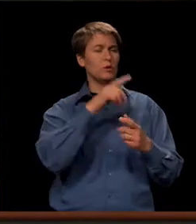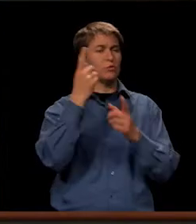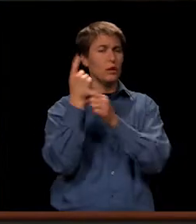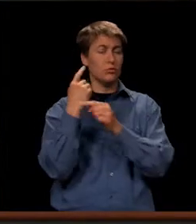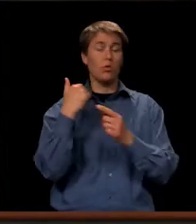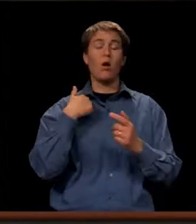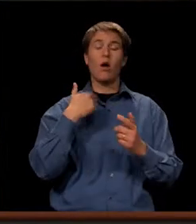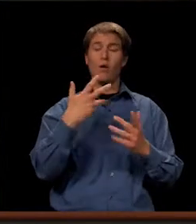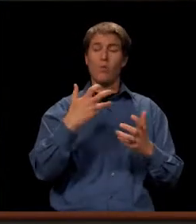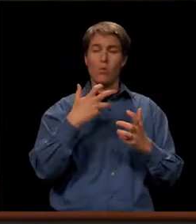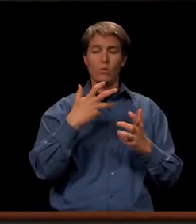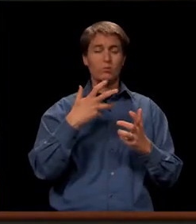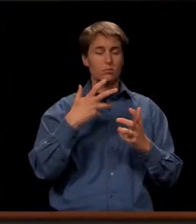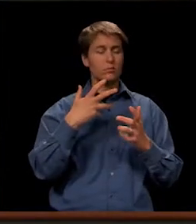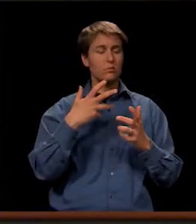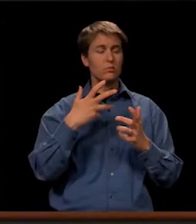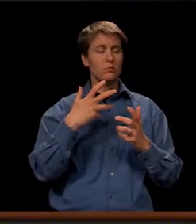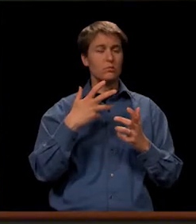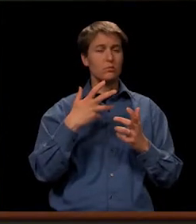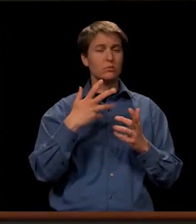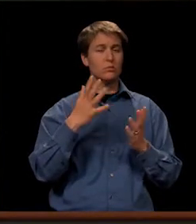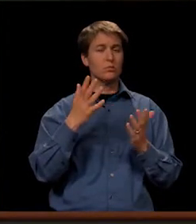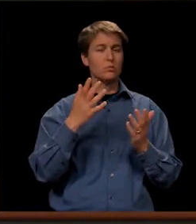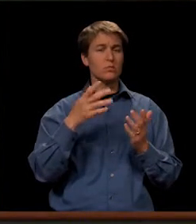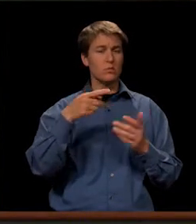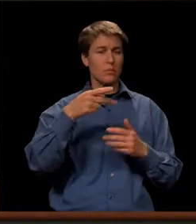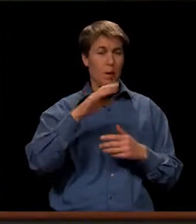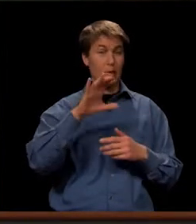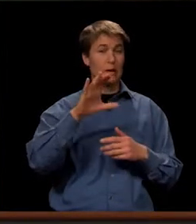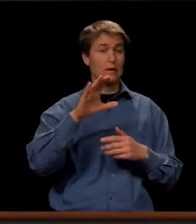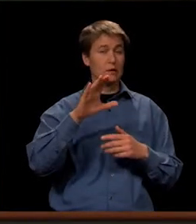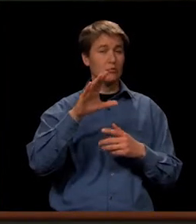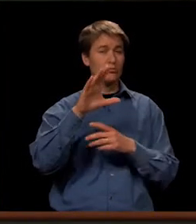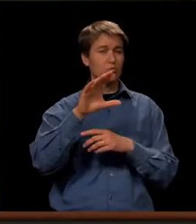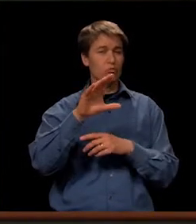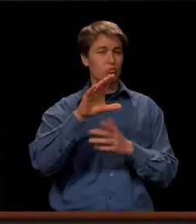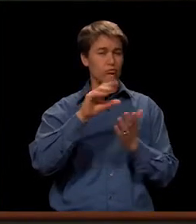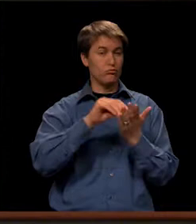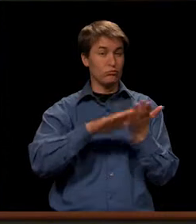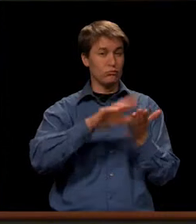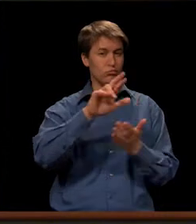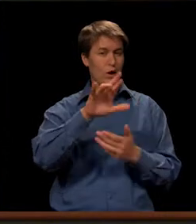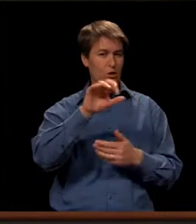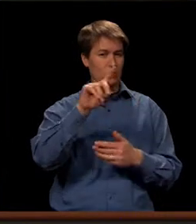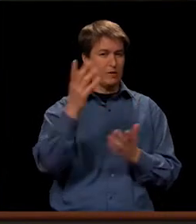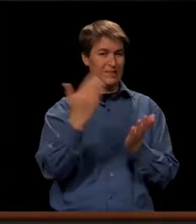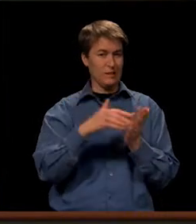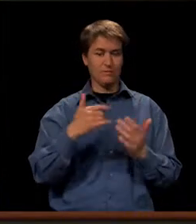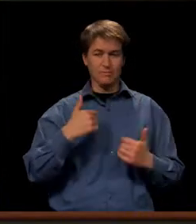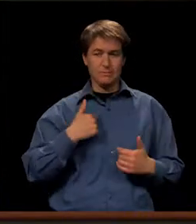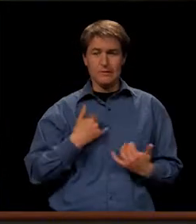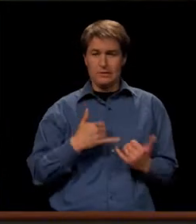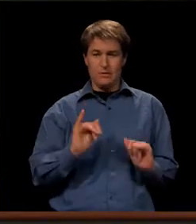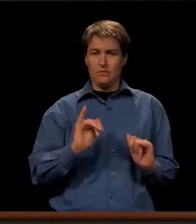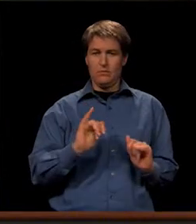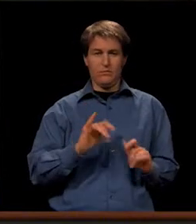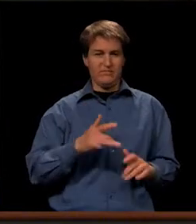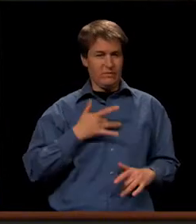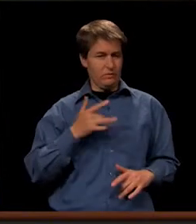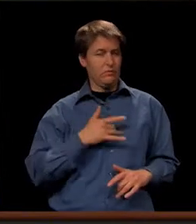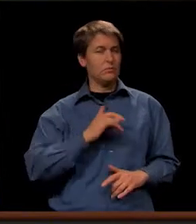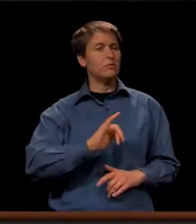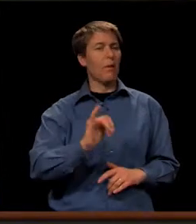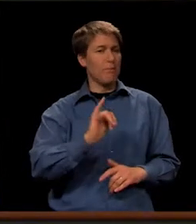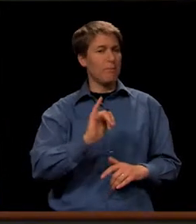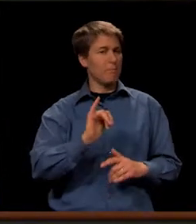go on the public of stating that I still feel the way that I felt publicly last year.